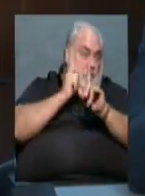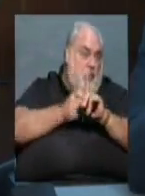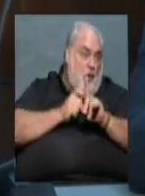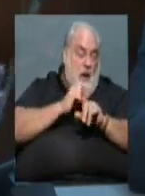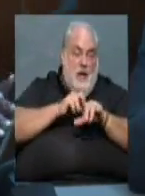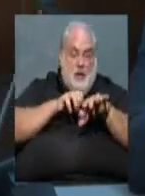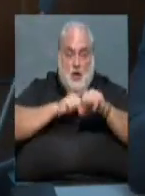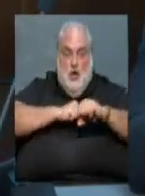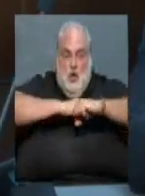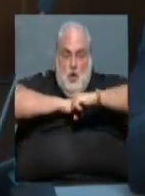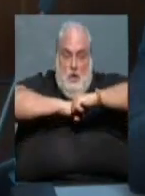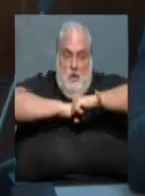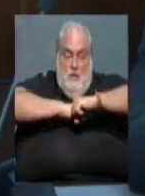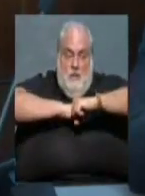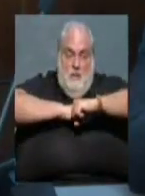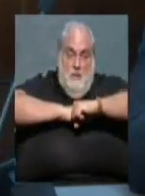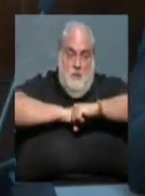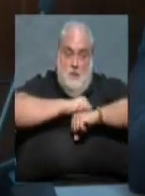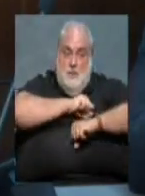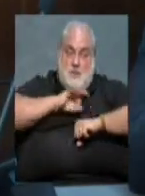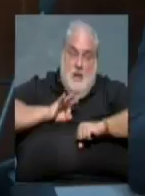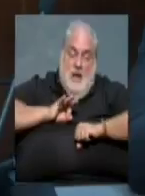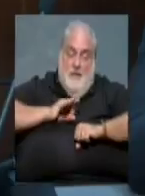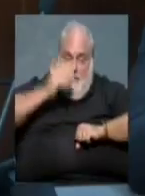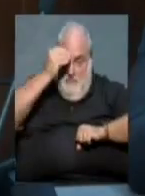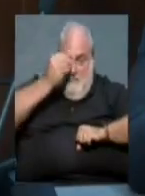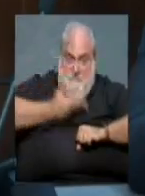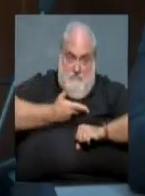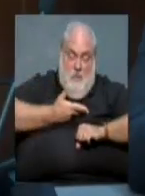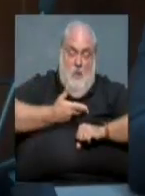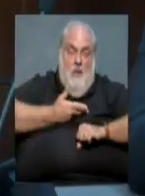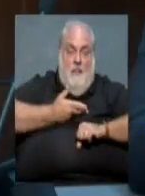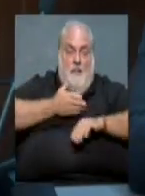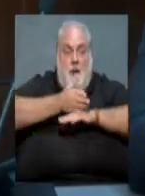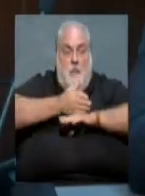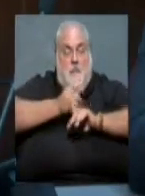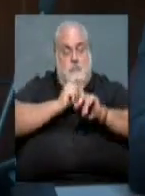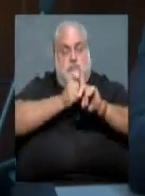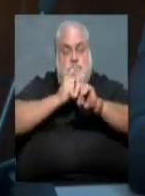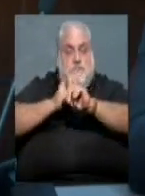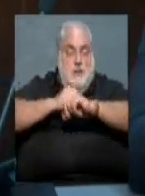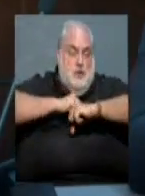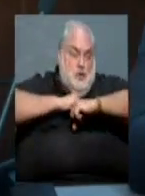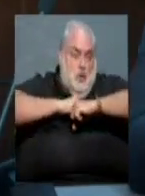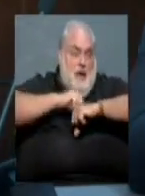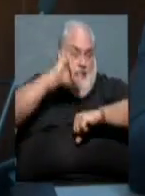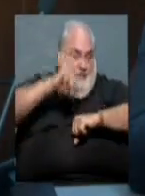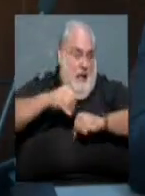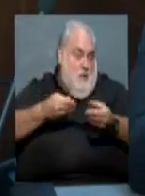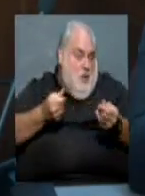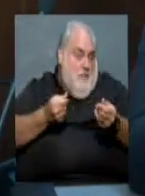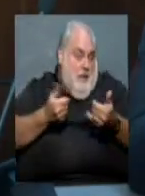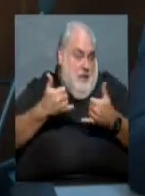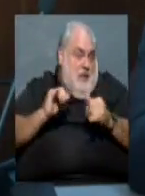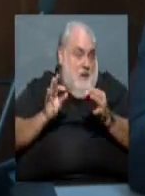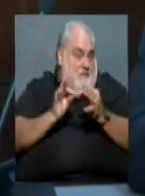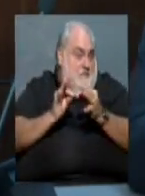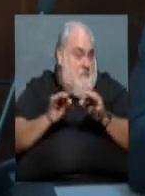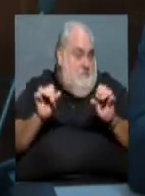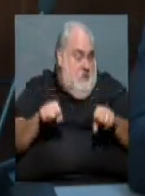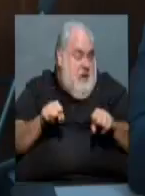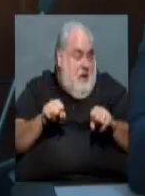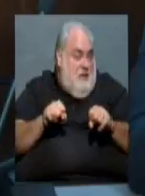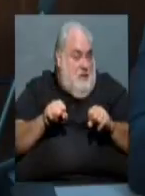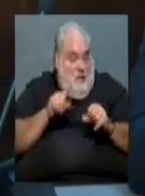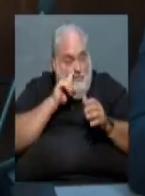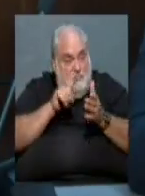should be telling us, you know, with the houses that we're using to board and secure, are these properties that we should go